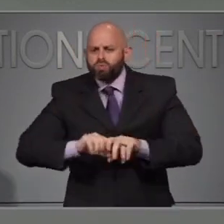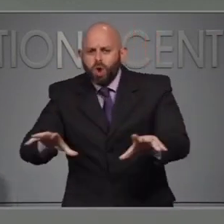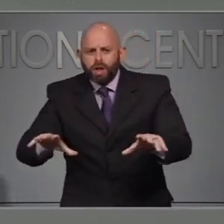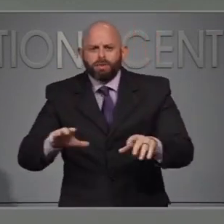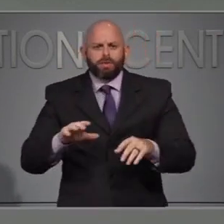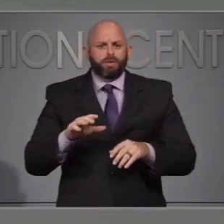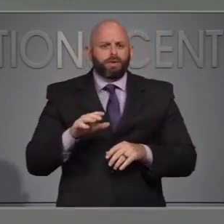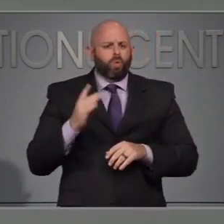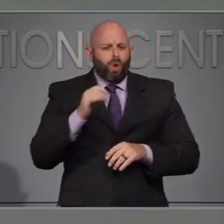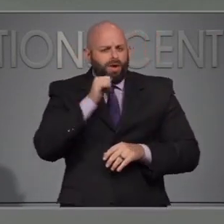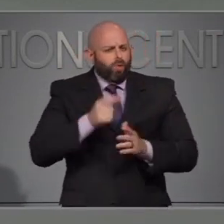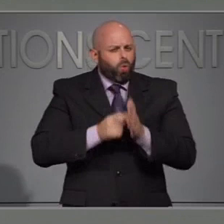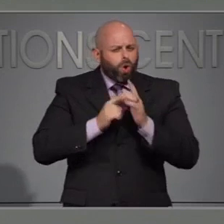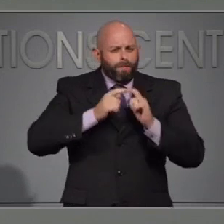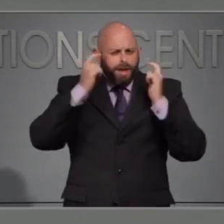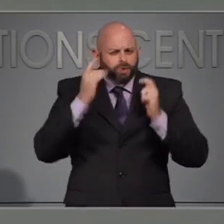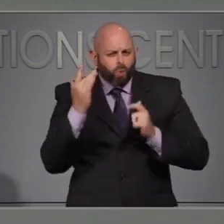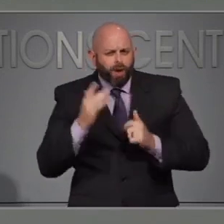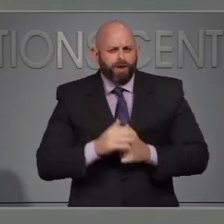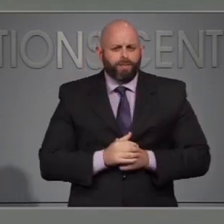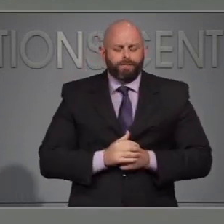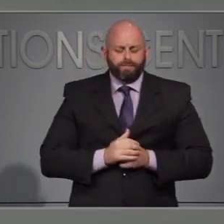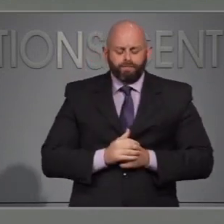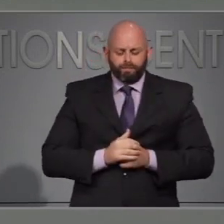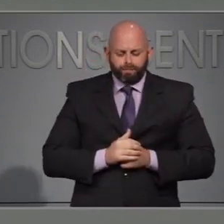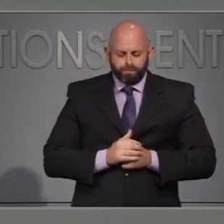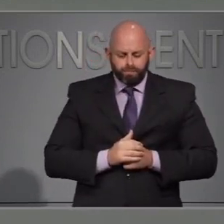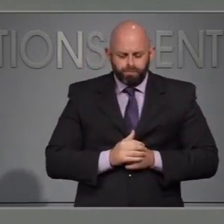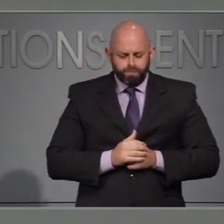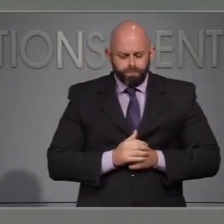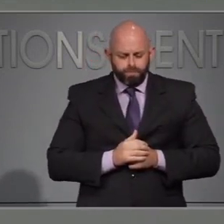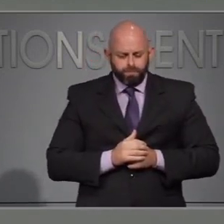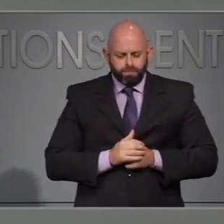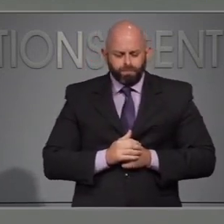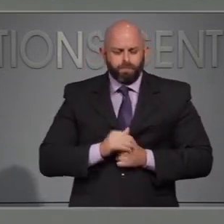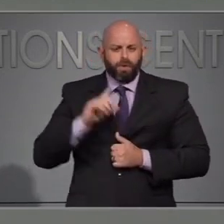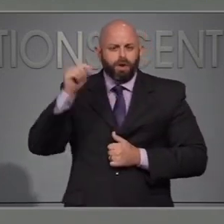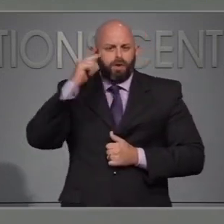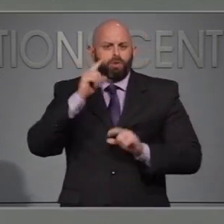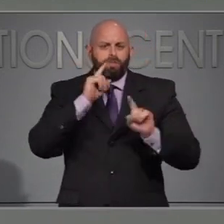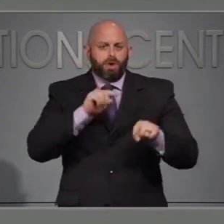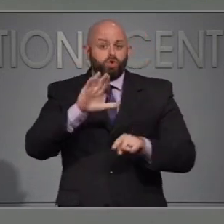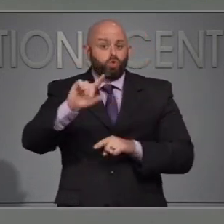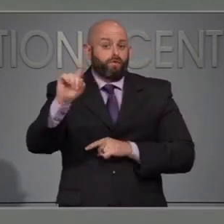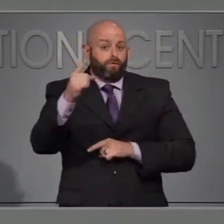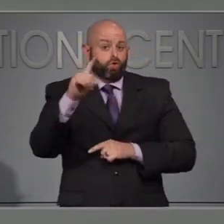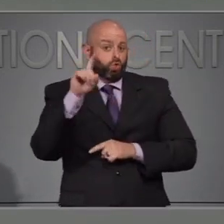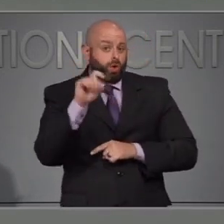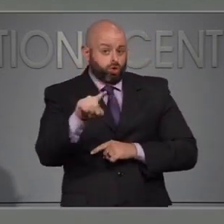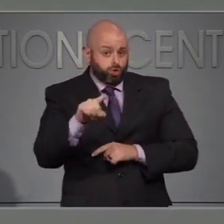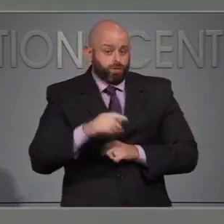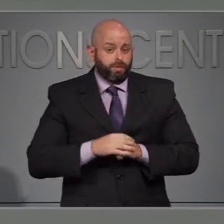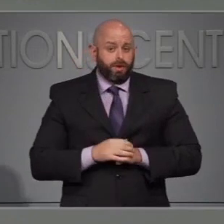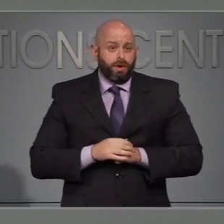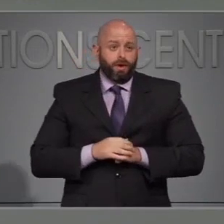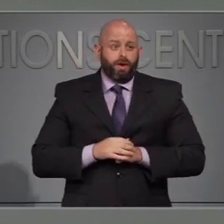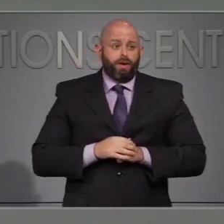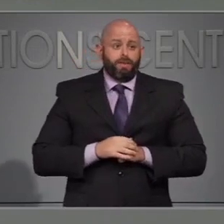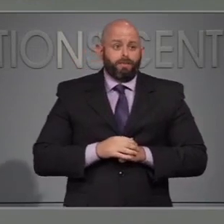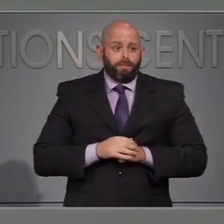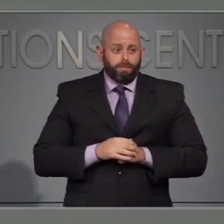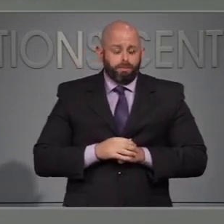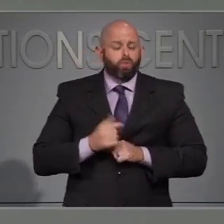Thanks very much. As to your first question, Jonah, there are probably more than a dozen